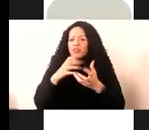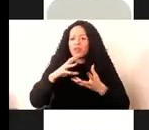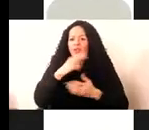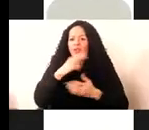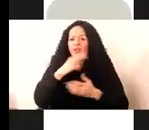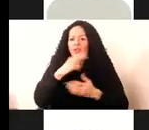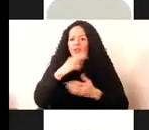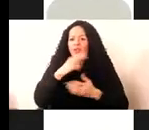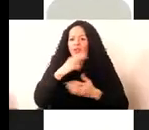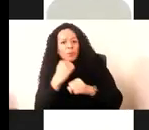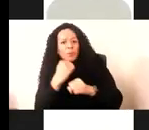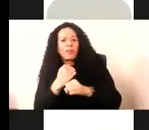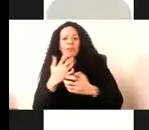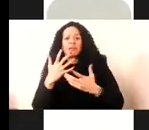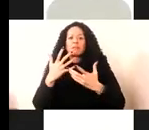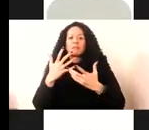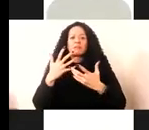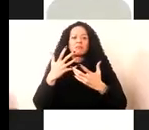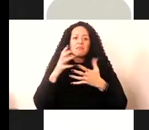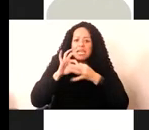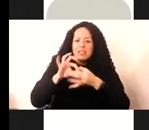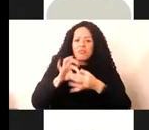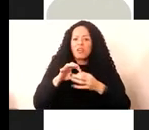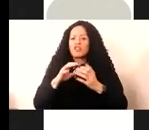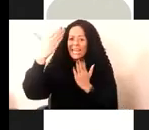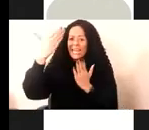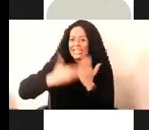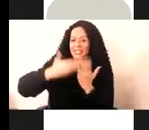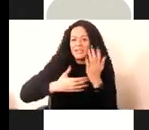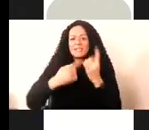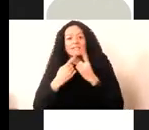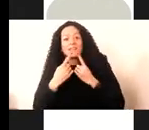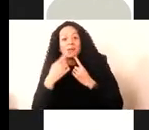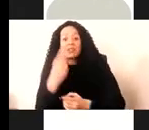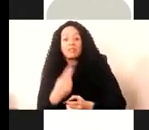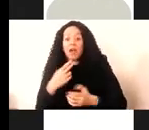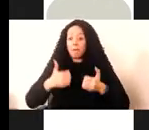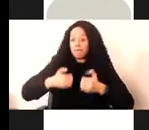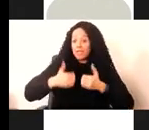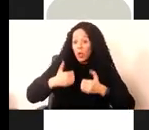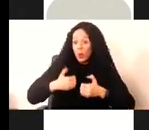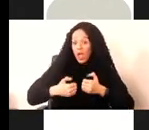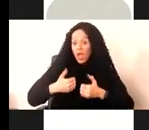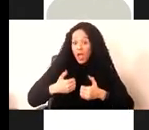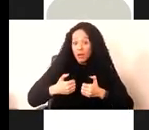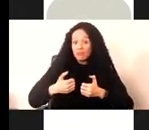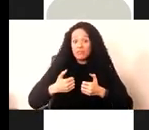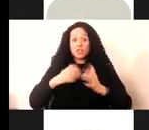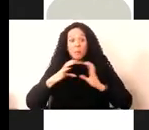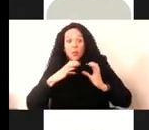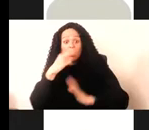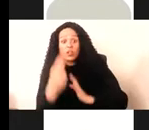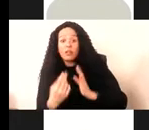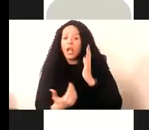interaction, interface and information design, video games and communications design, new media and computer programming.